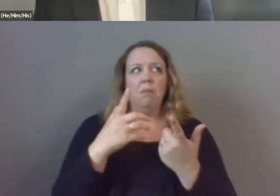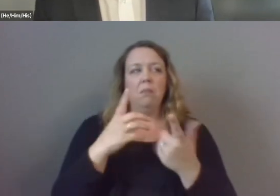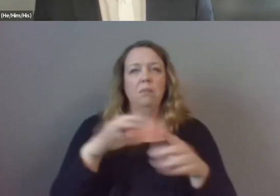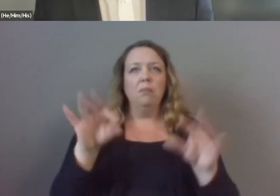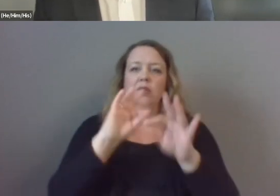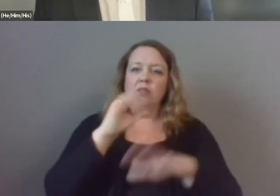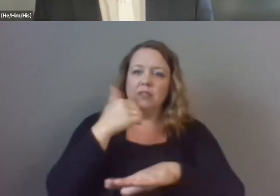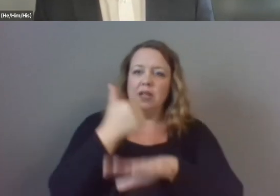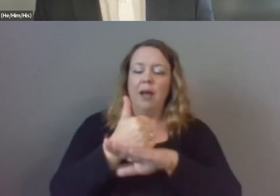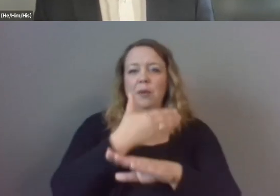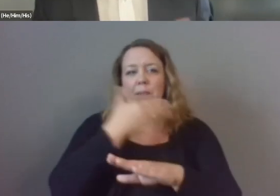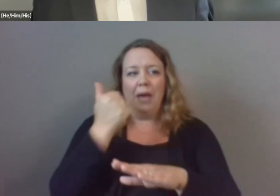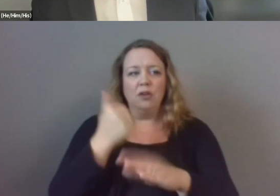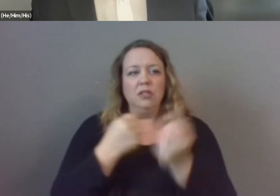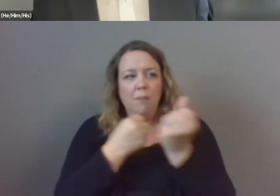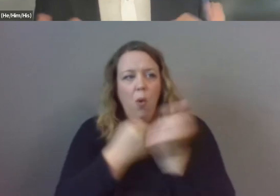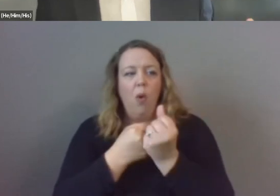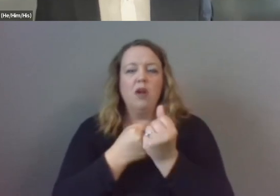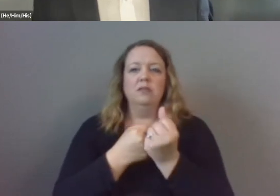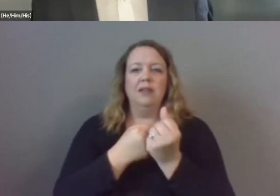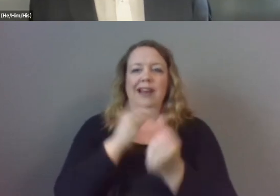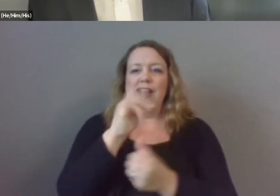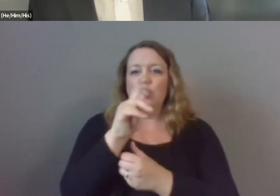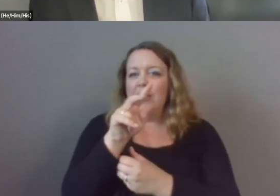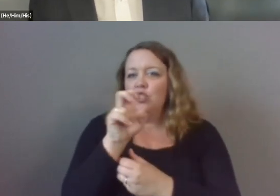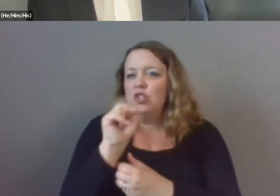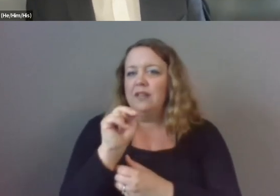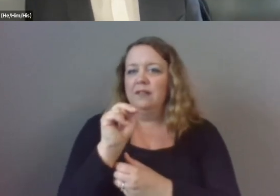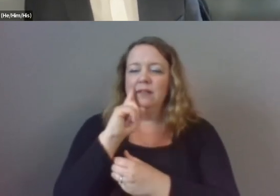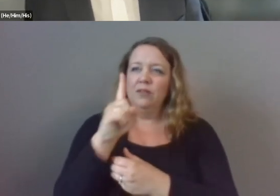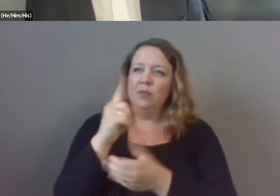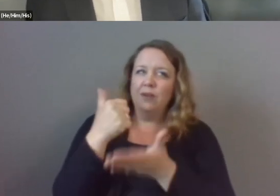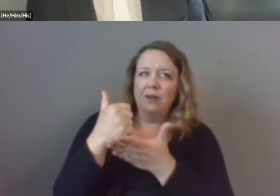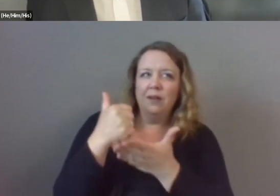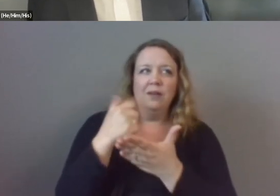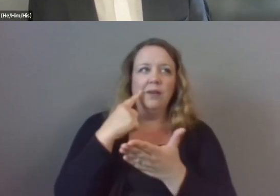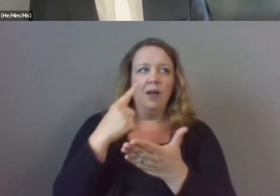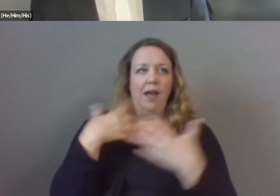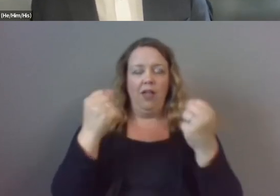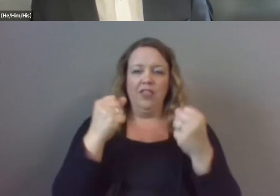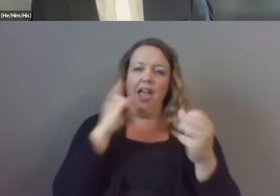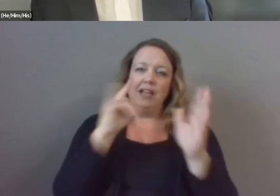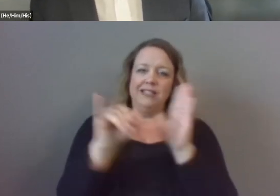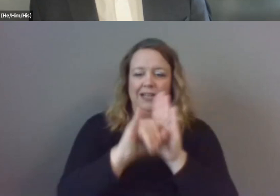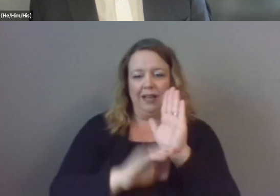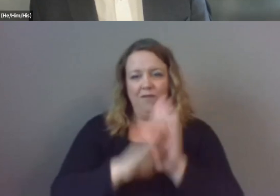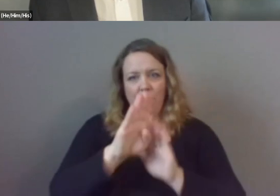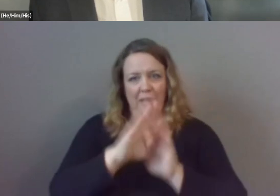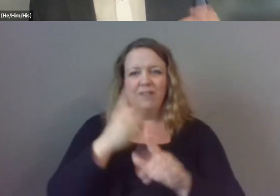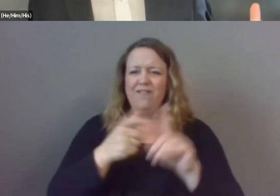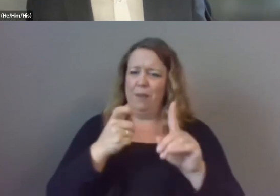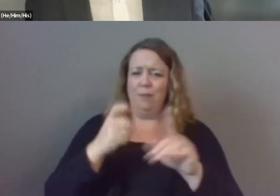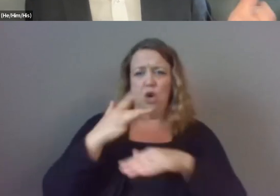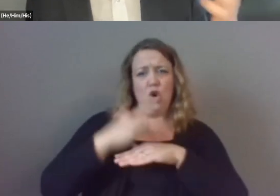interventions for mental health challenges and facilitating a healthy identity formation from an early point um